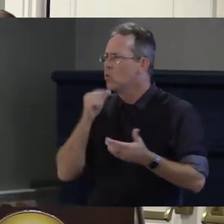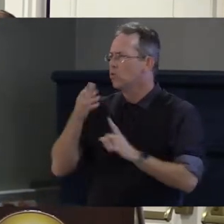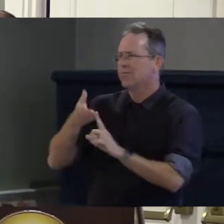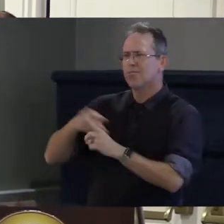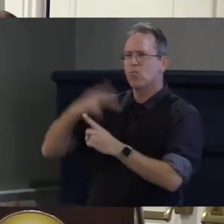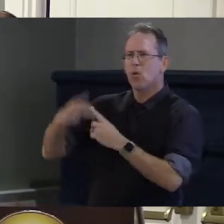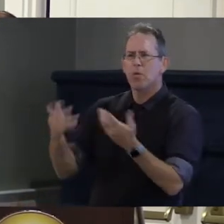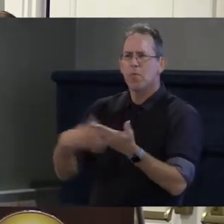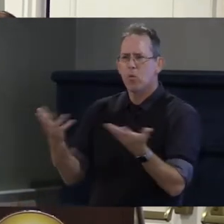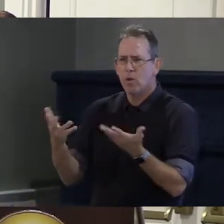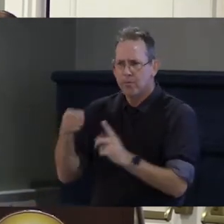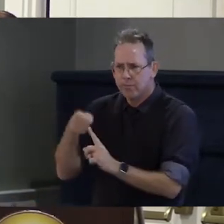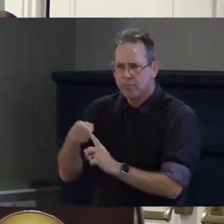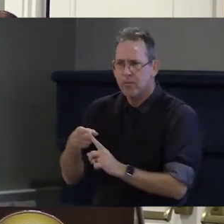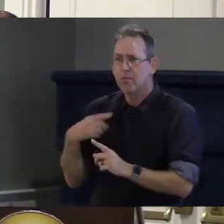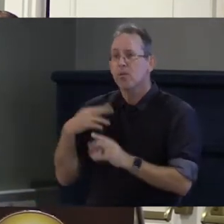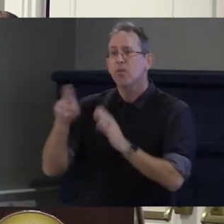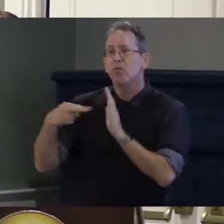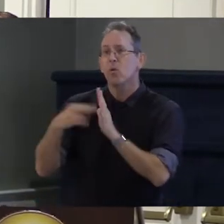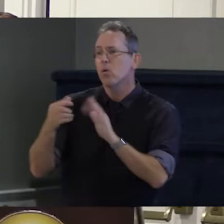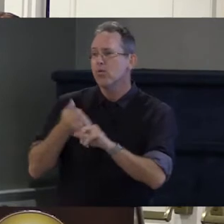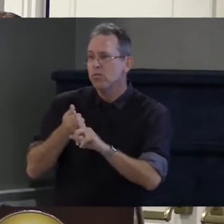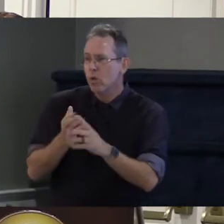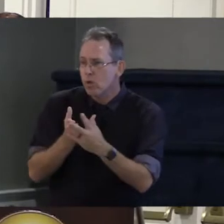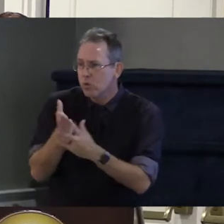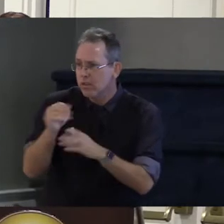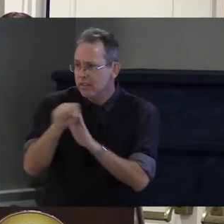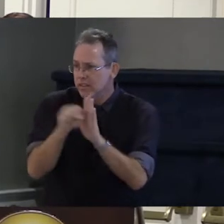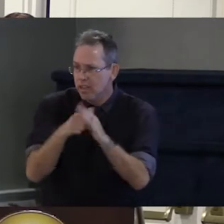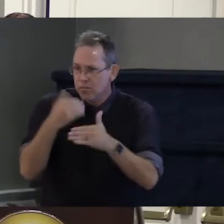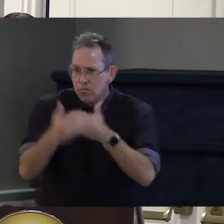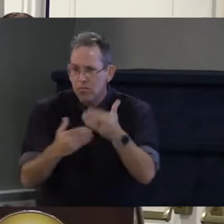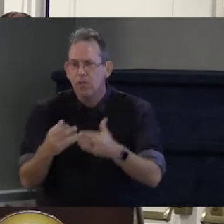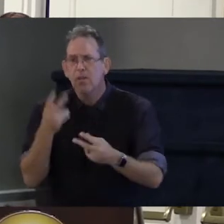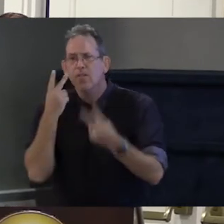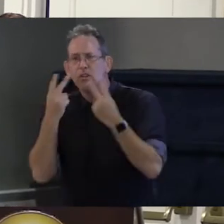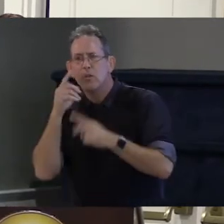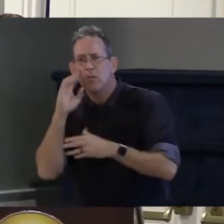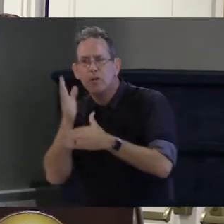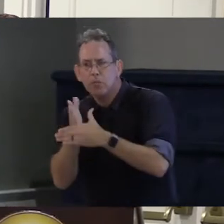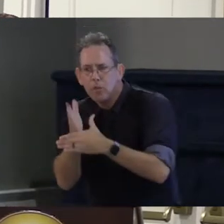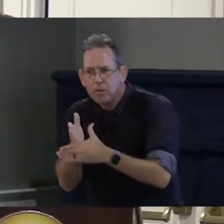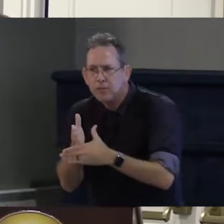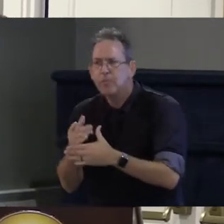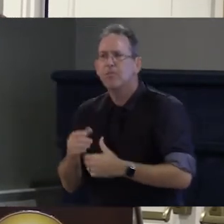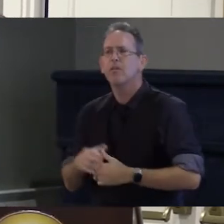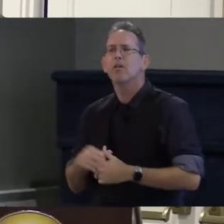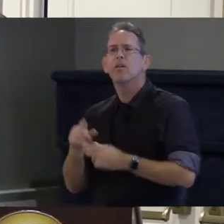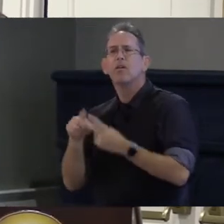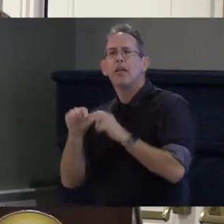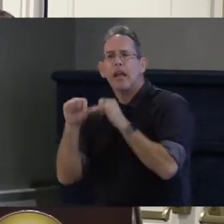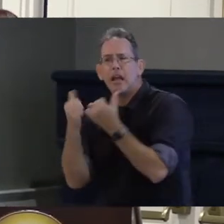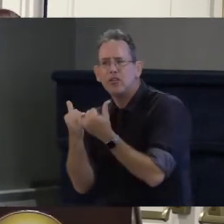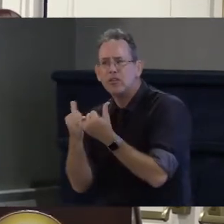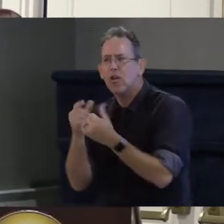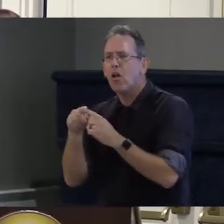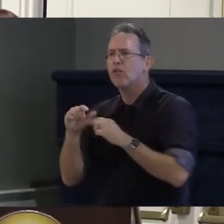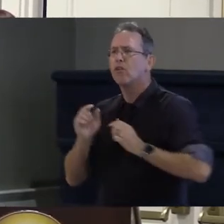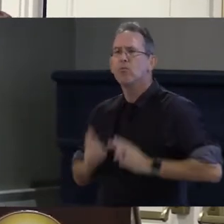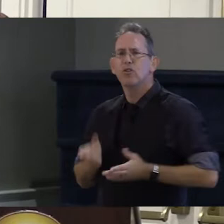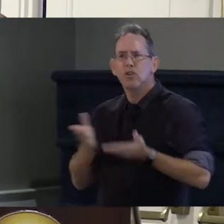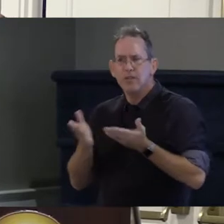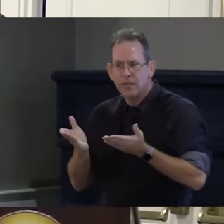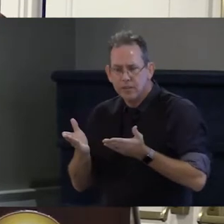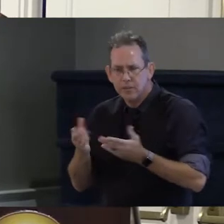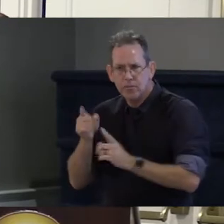the state in the division of blind and visually impaired in the agency of human services department for disabilities and